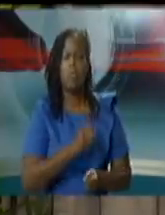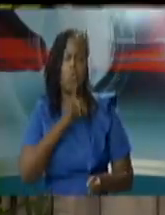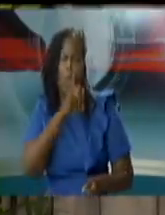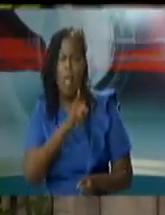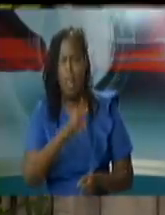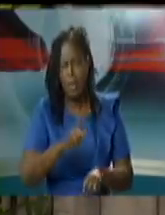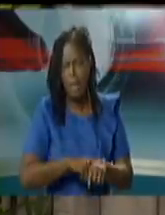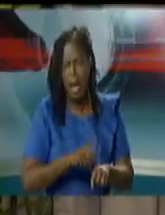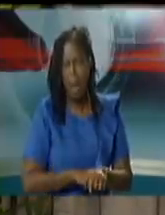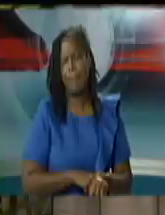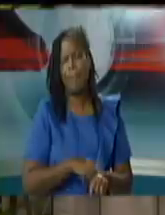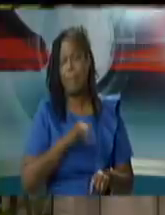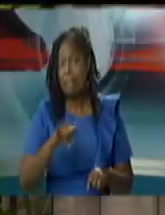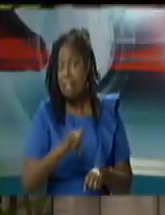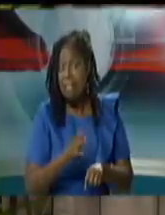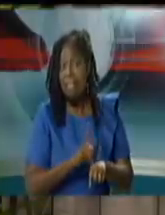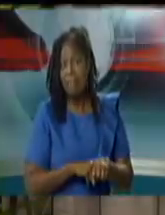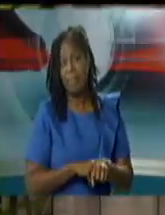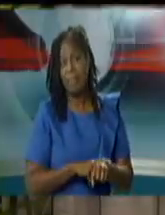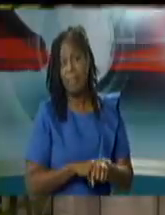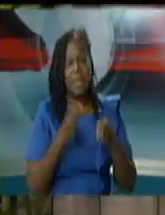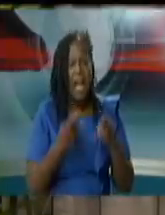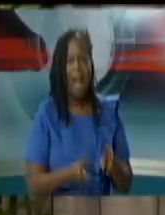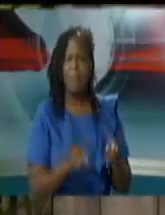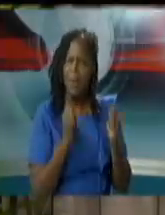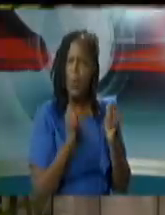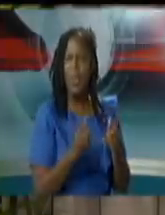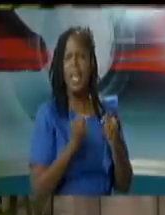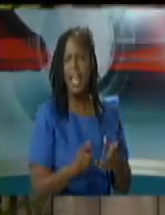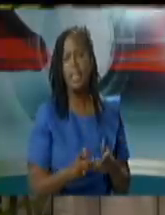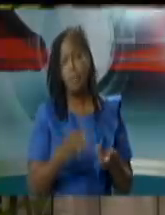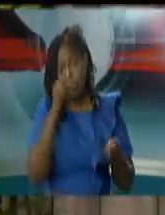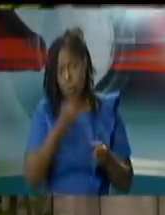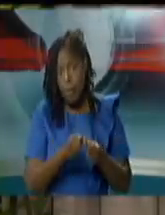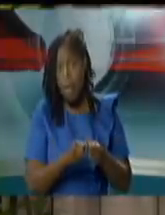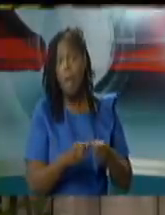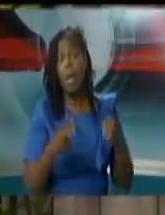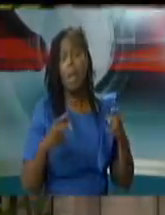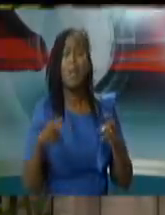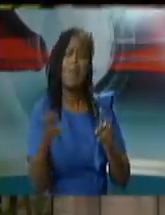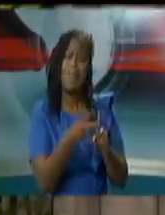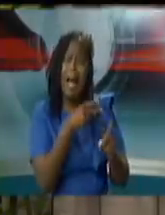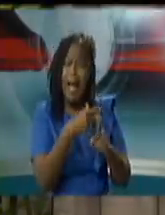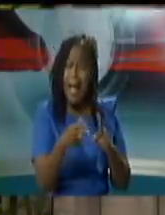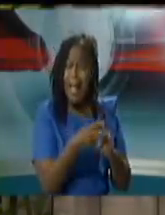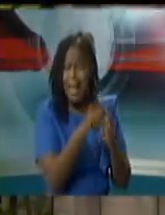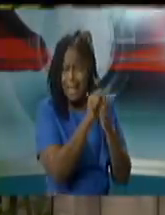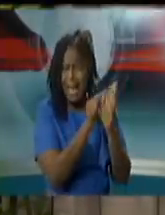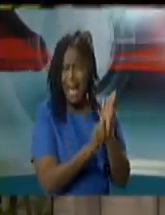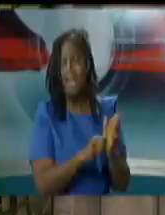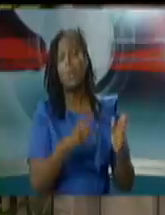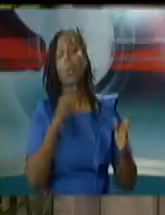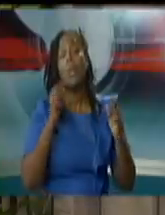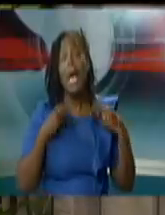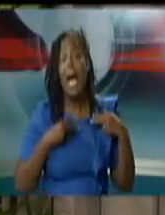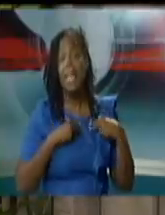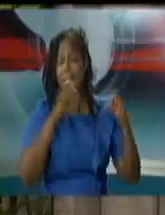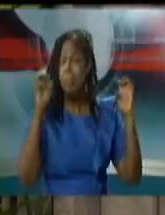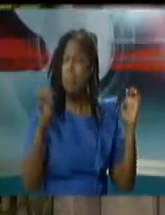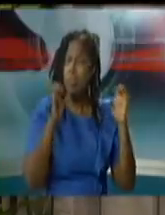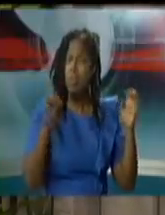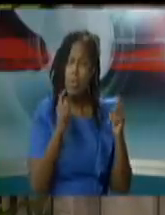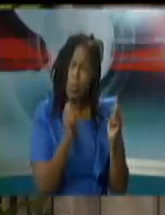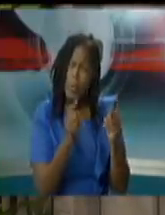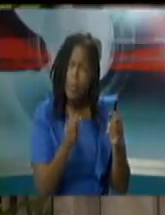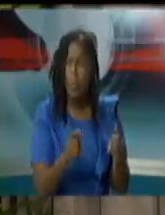domestic violence act you see that we're looking at emergency applications in a police station being granted by a judge so we're really trying